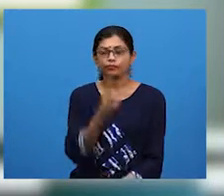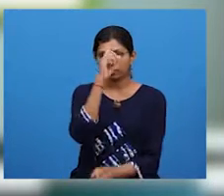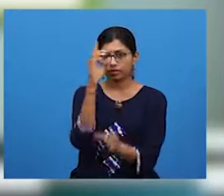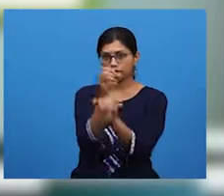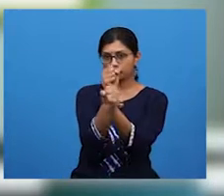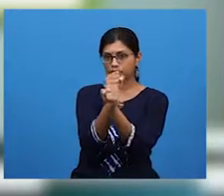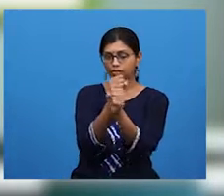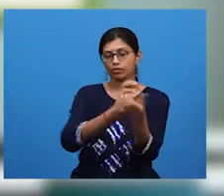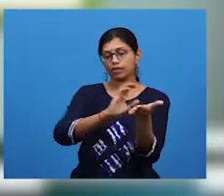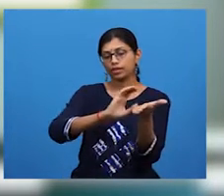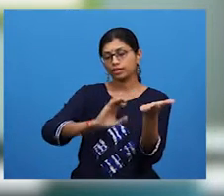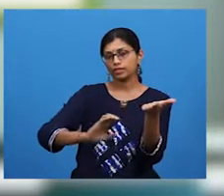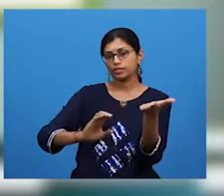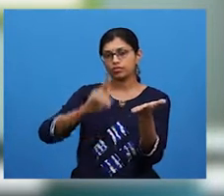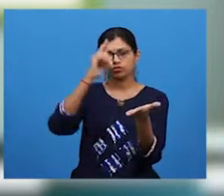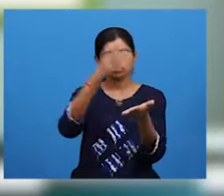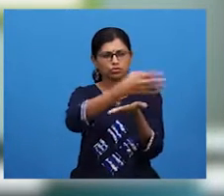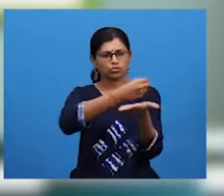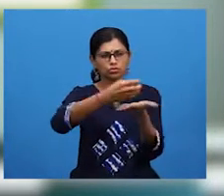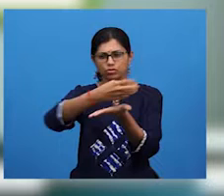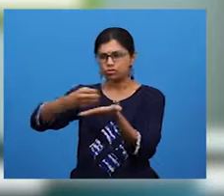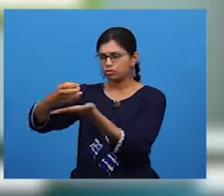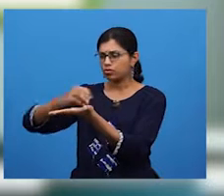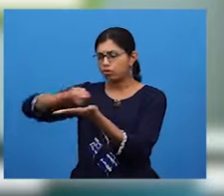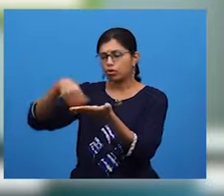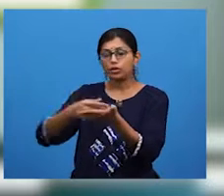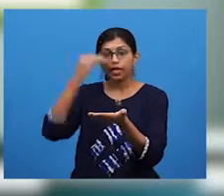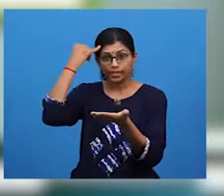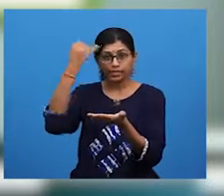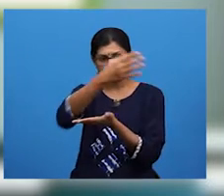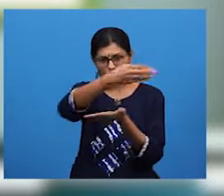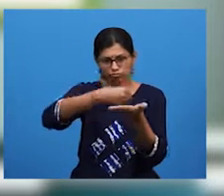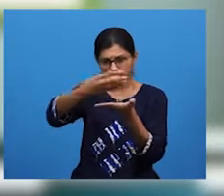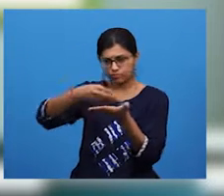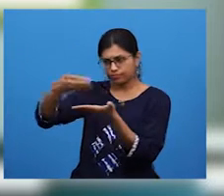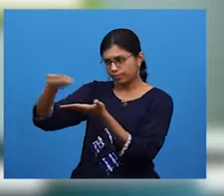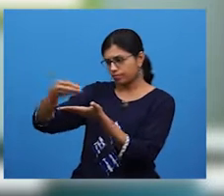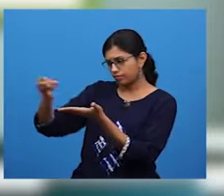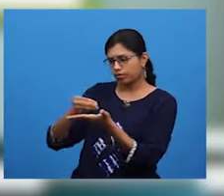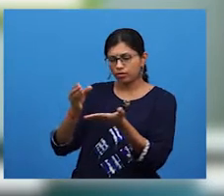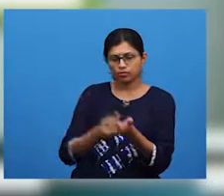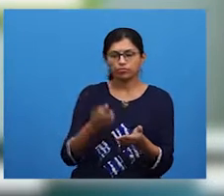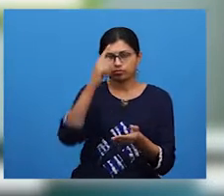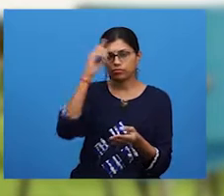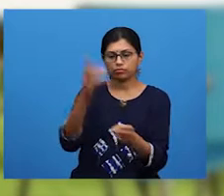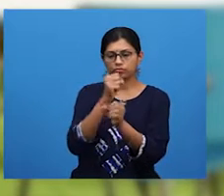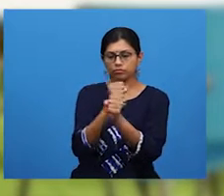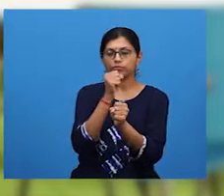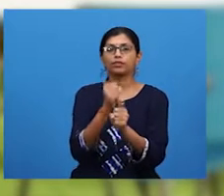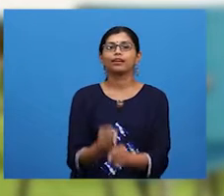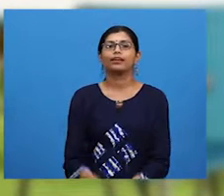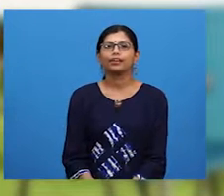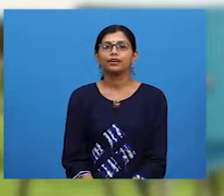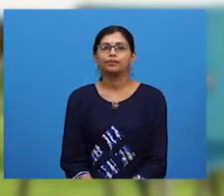an essay summarises all your ideas in the earlier paragraphs. The